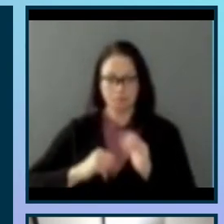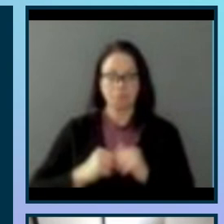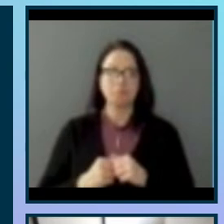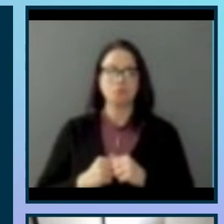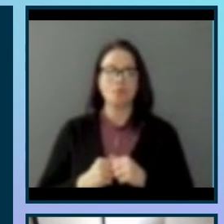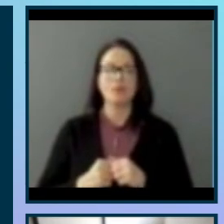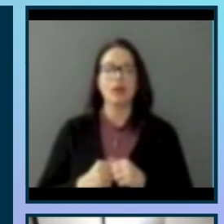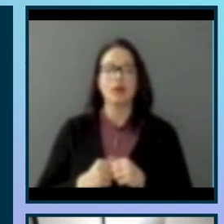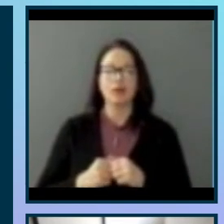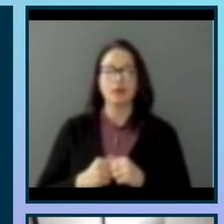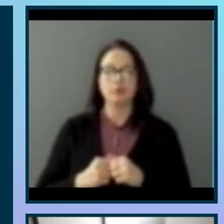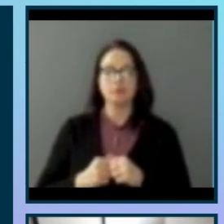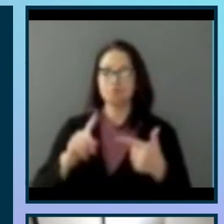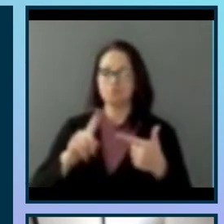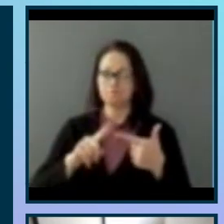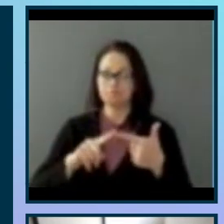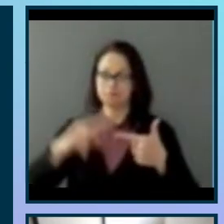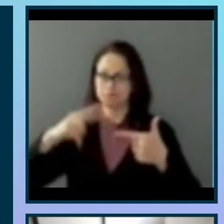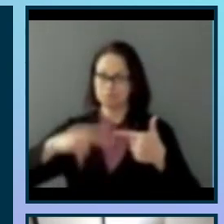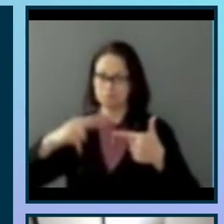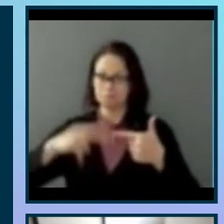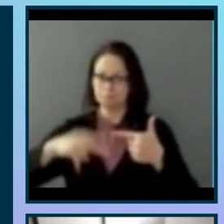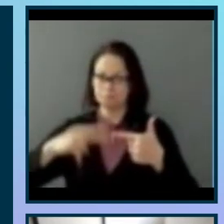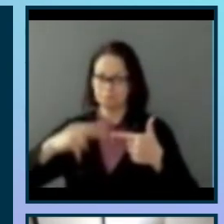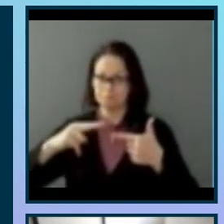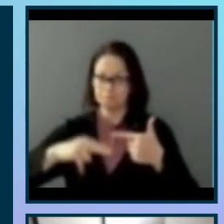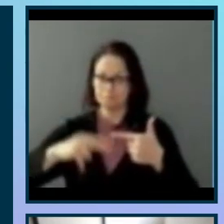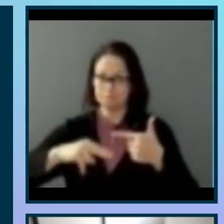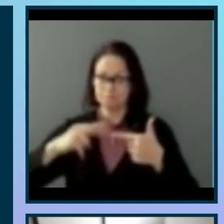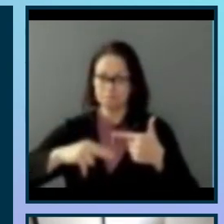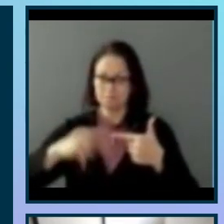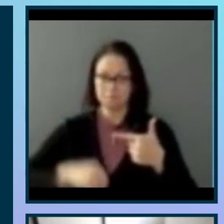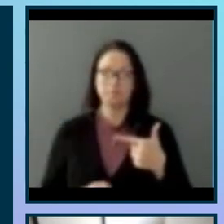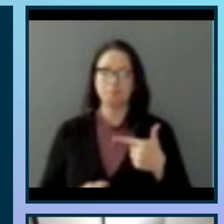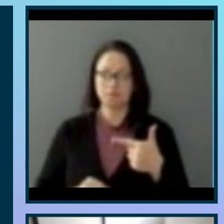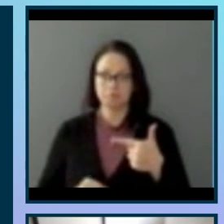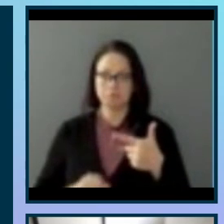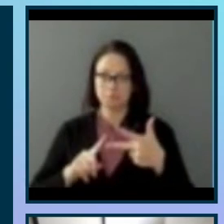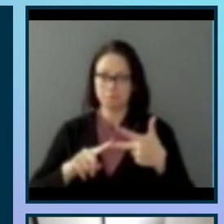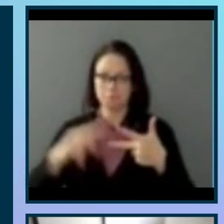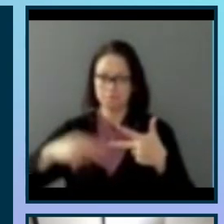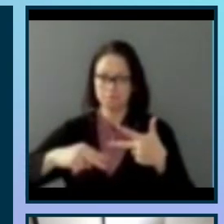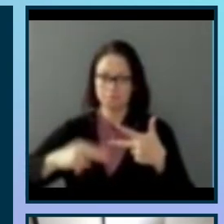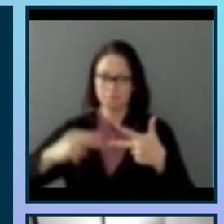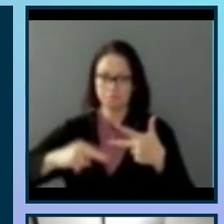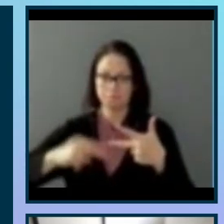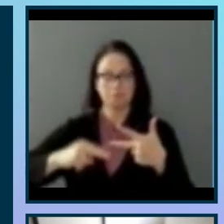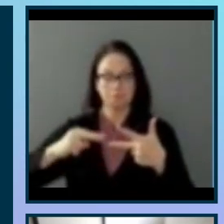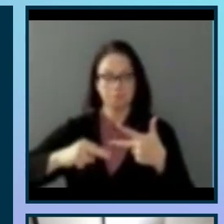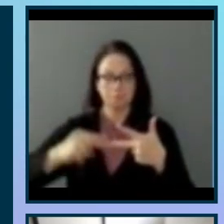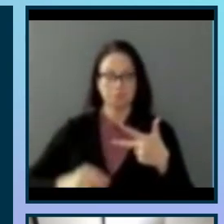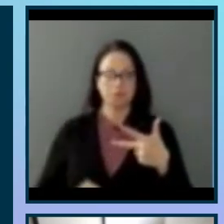mentioned earlier. It is made with, not for the blind and low vision communities, uses universal design for learning principles